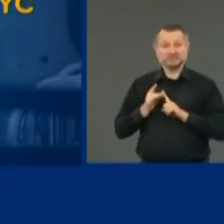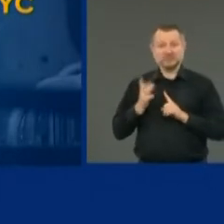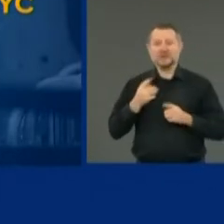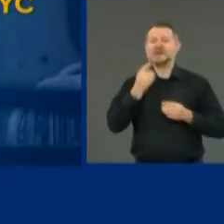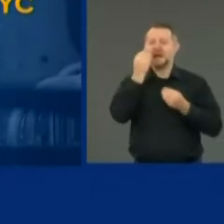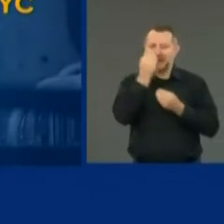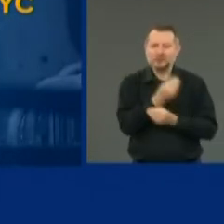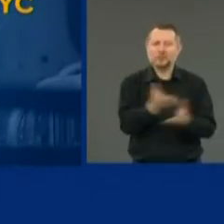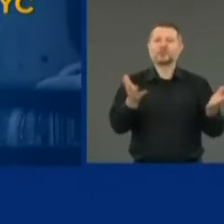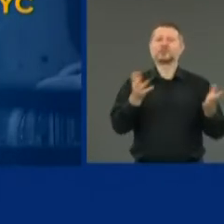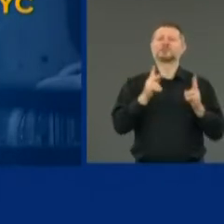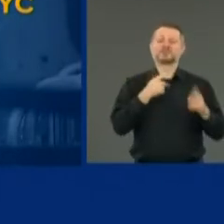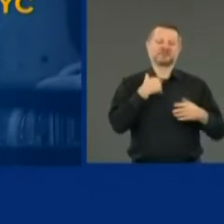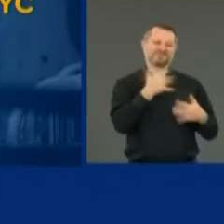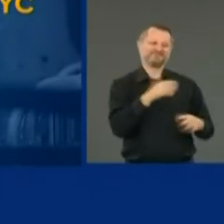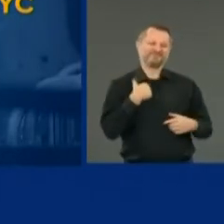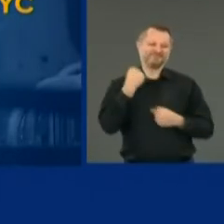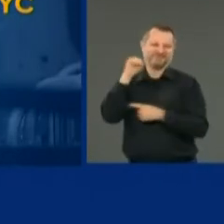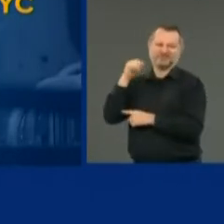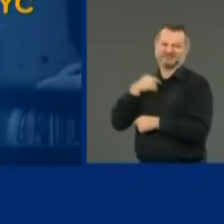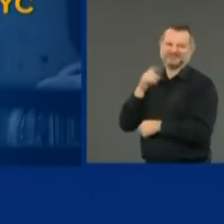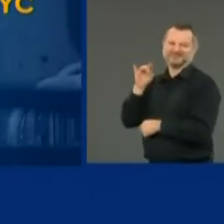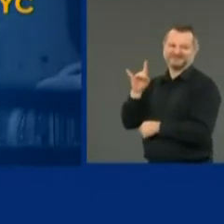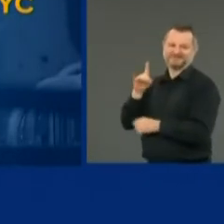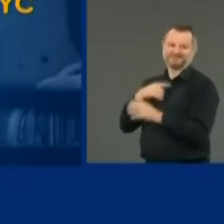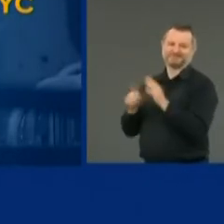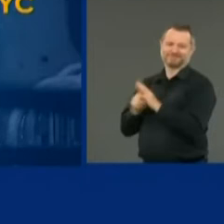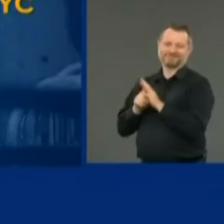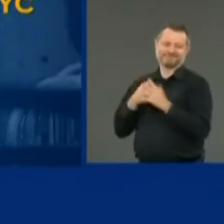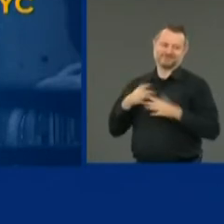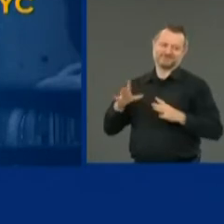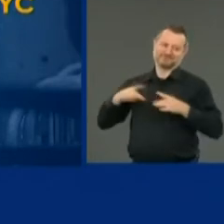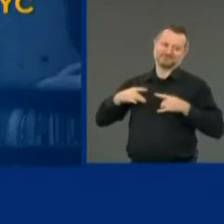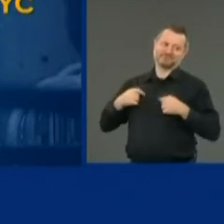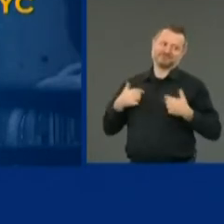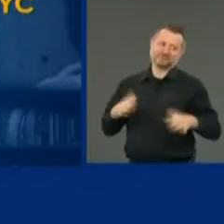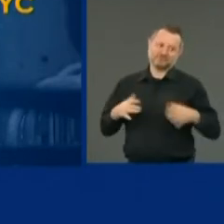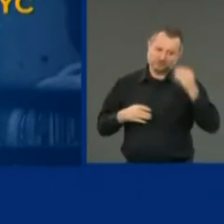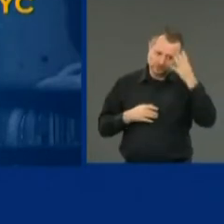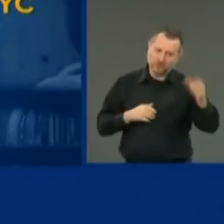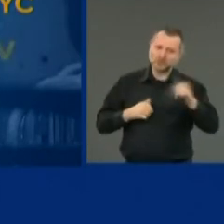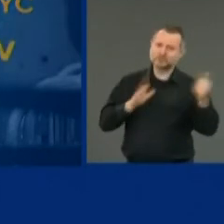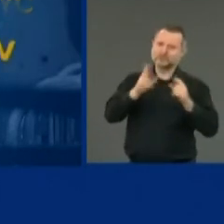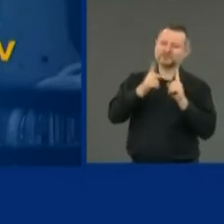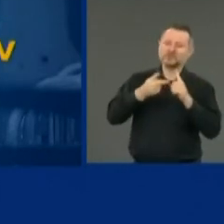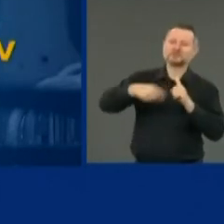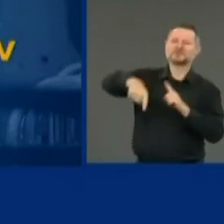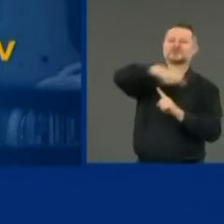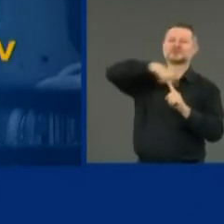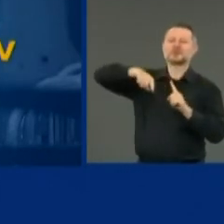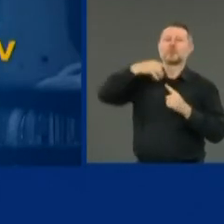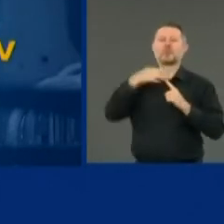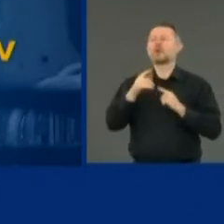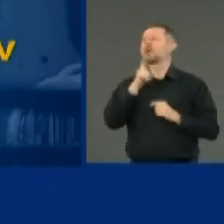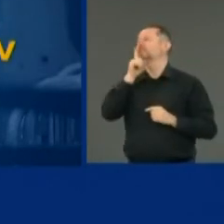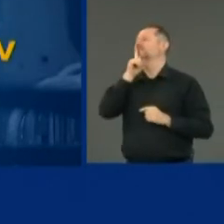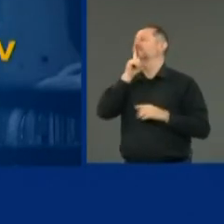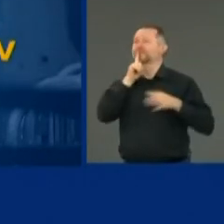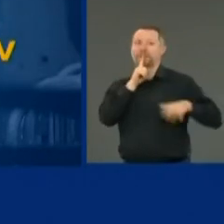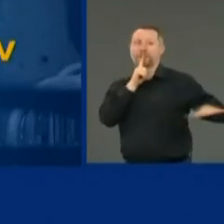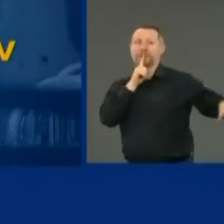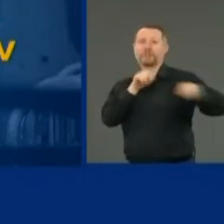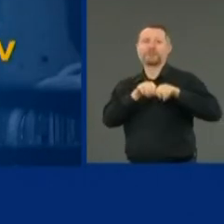assume I am positive for the virus because you could be infecting other people. But